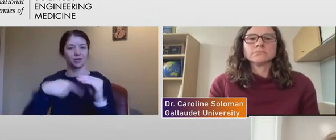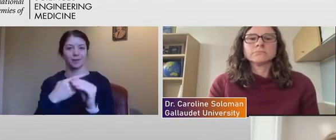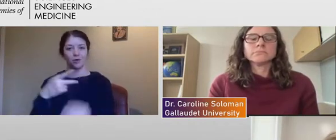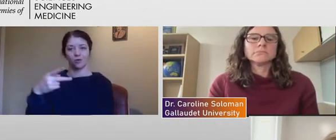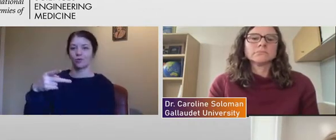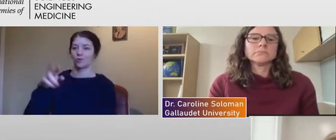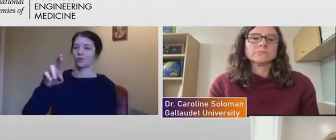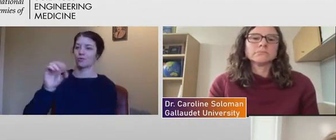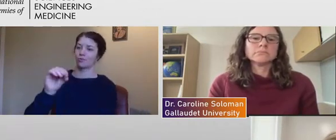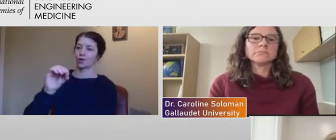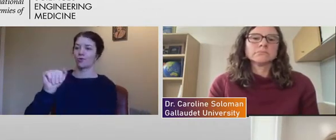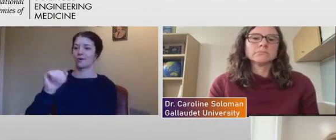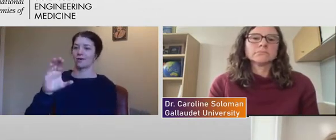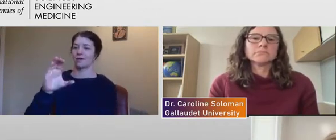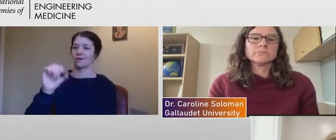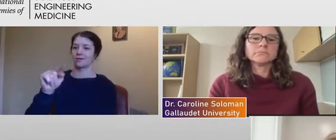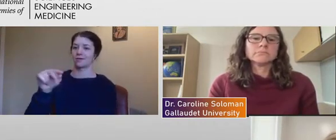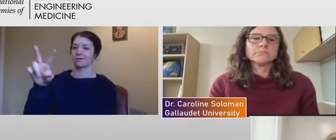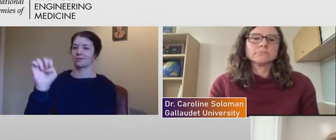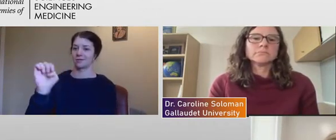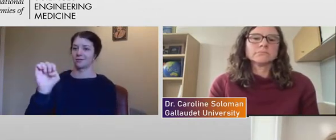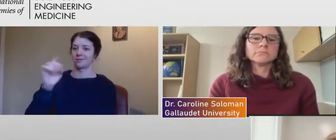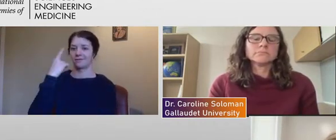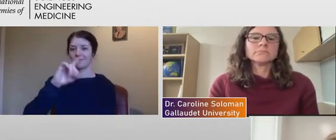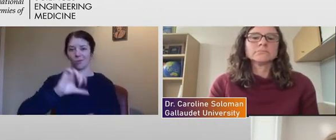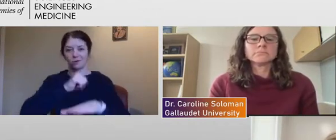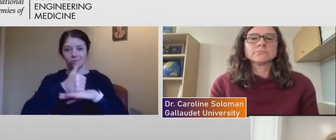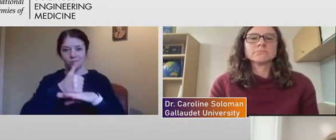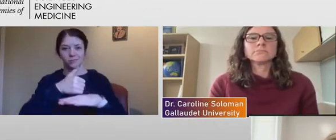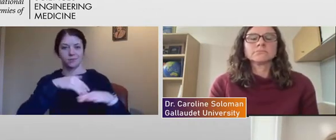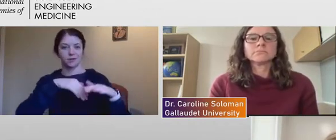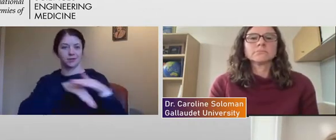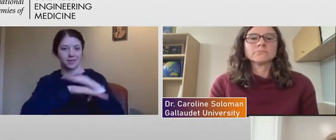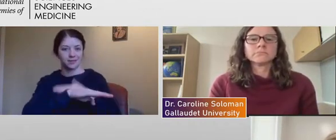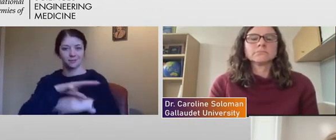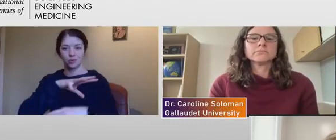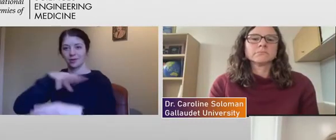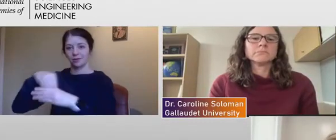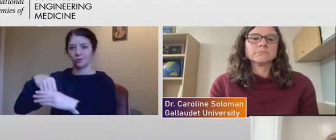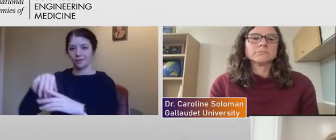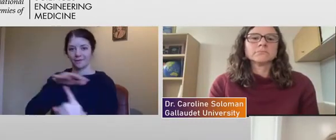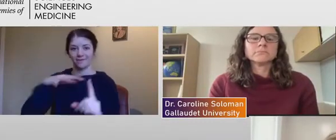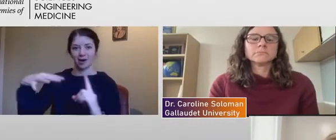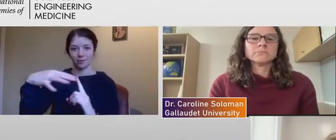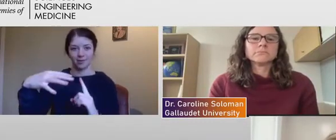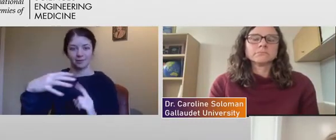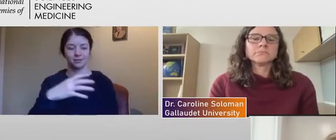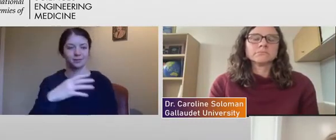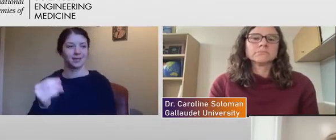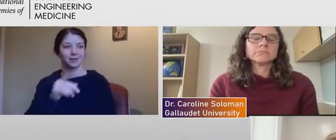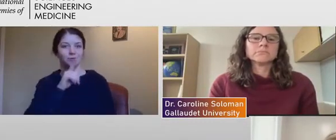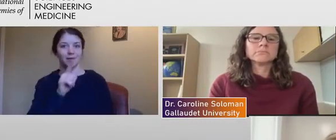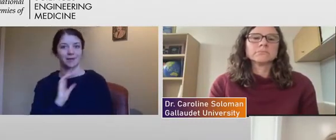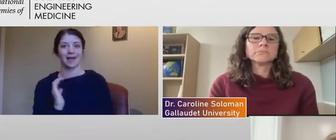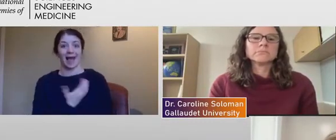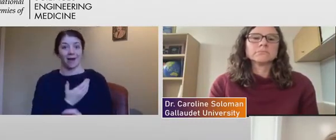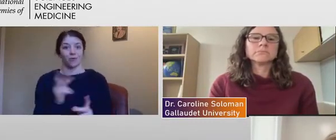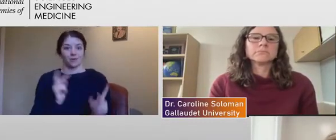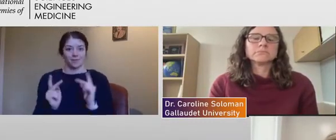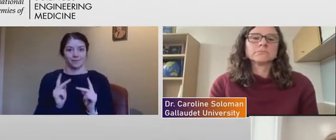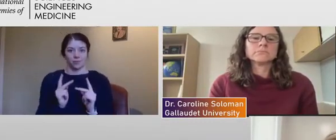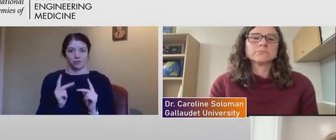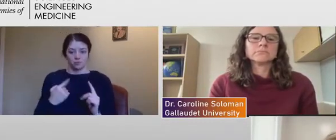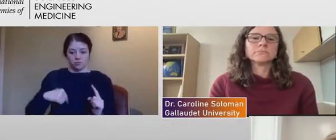about establishing acceptable and inclusive environments. Like, are people with disabilities